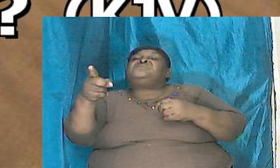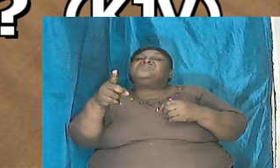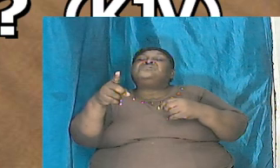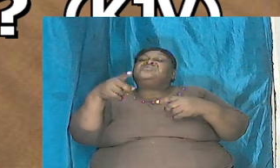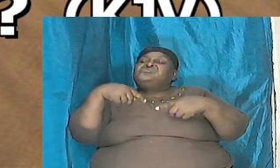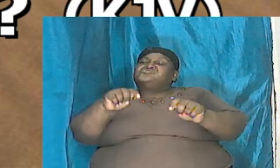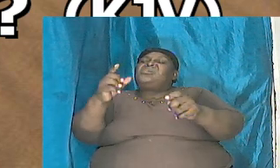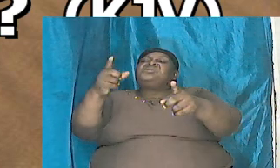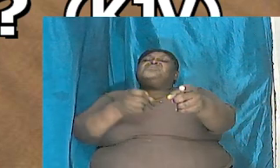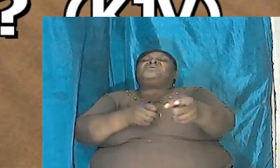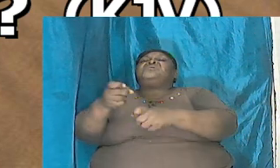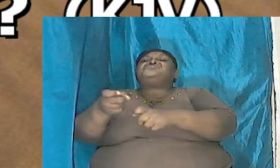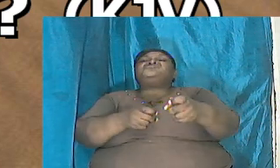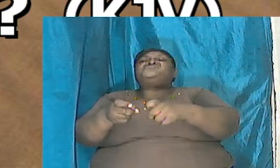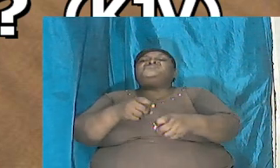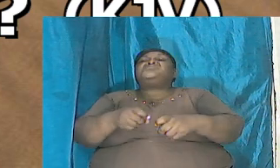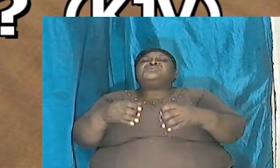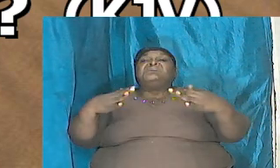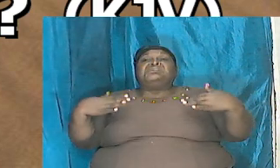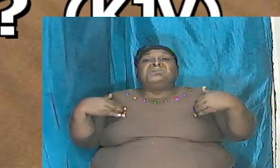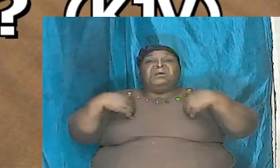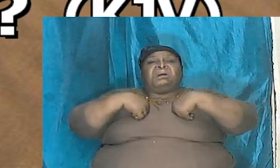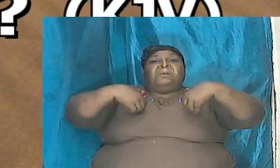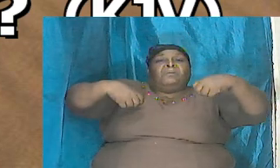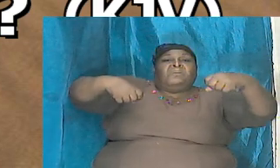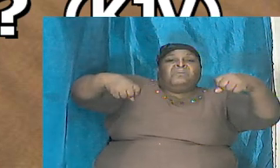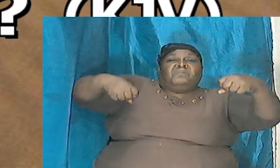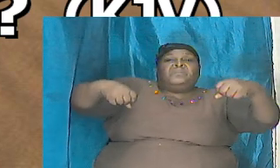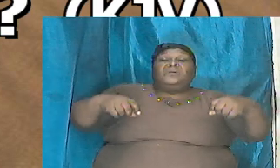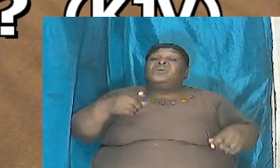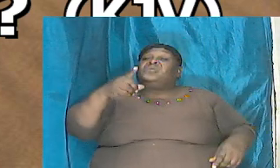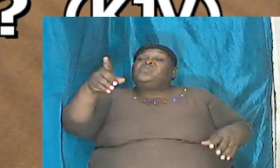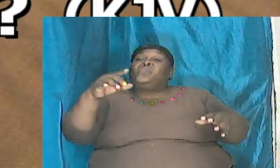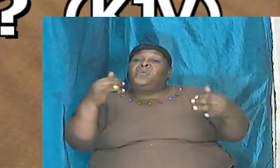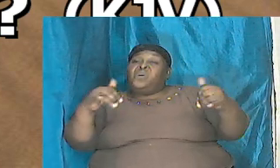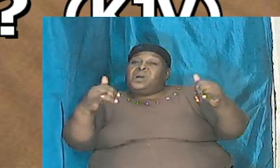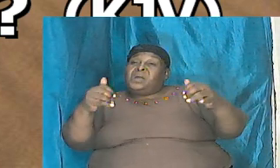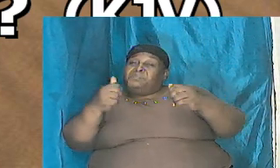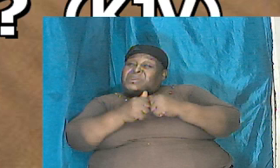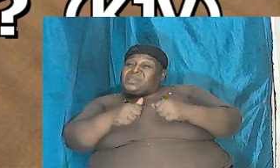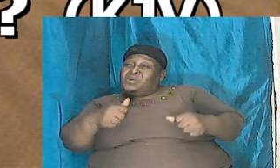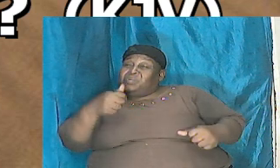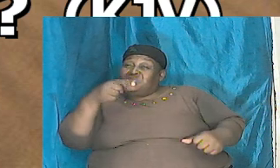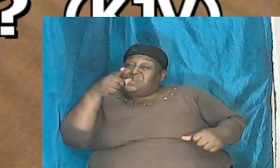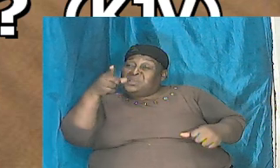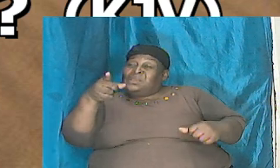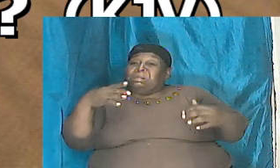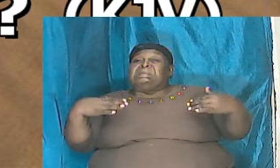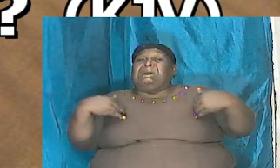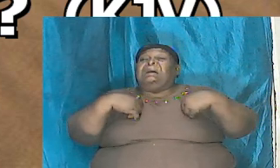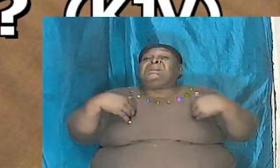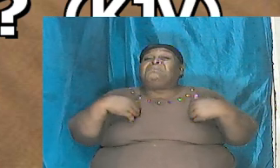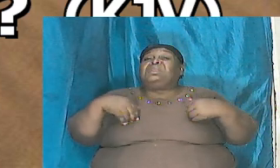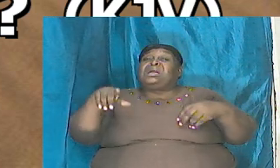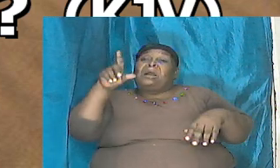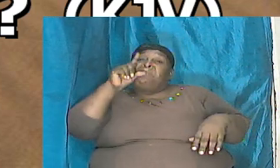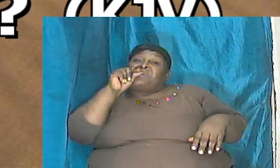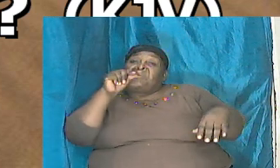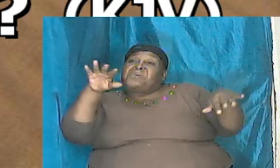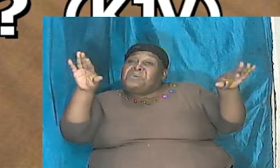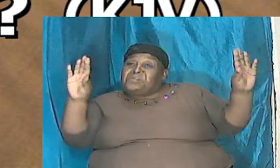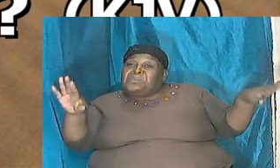him will thou play with him as with a bird this is God talking and how God treats with Leviathan the